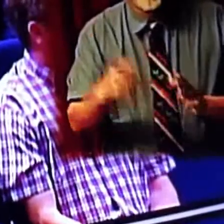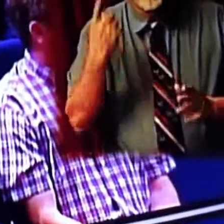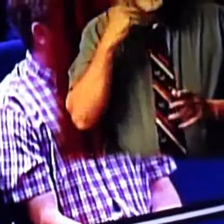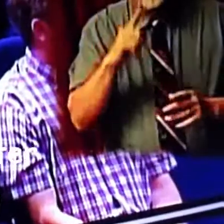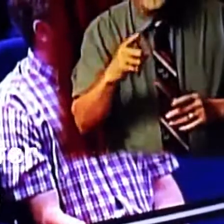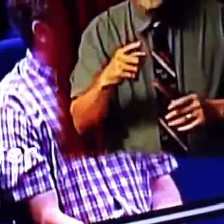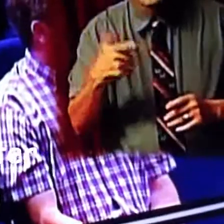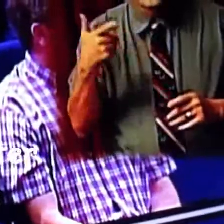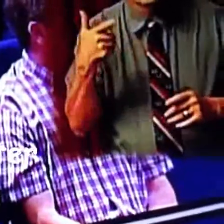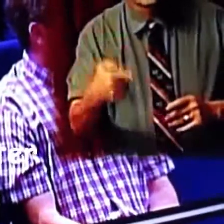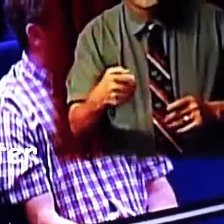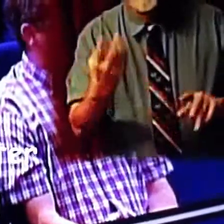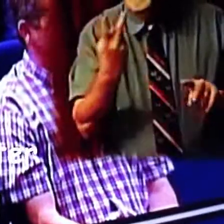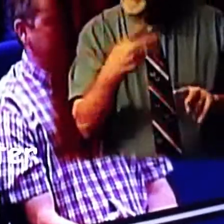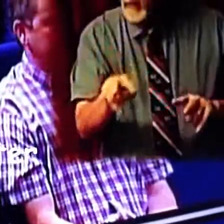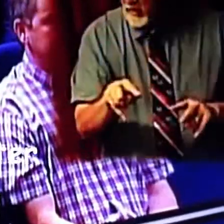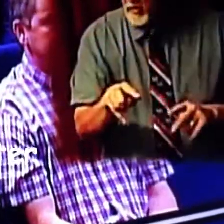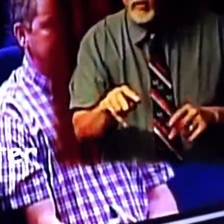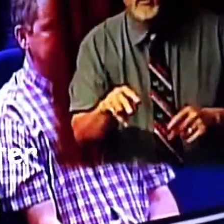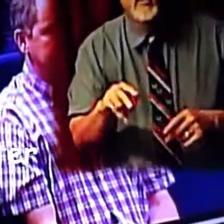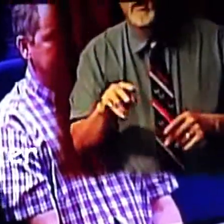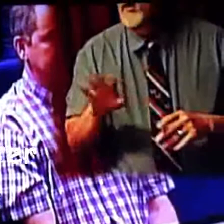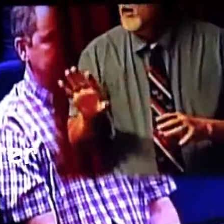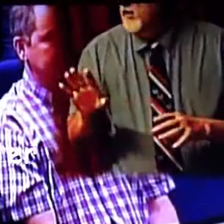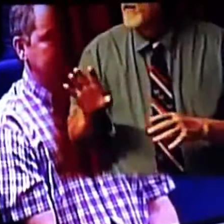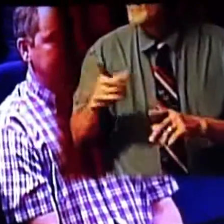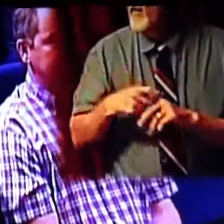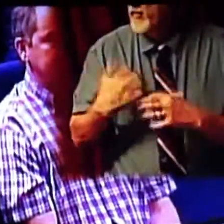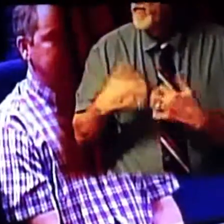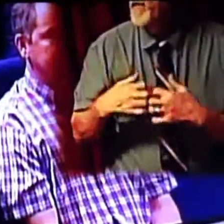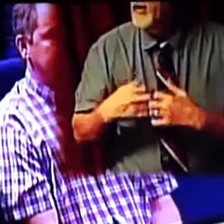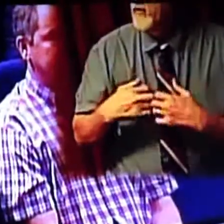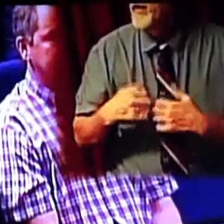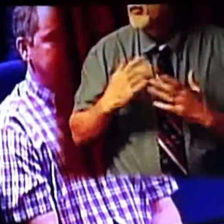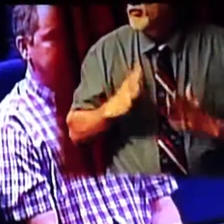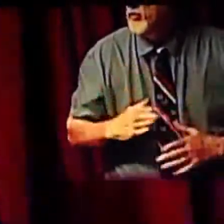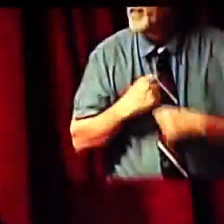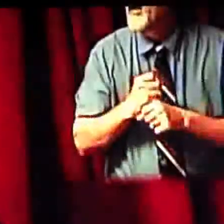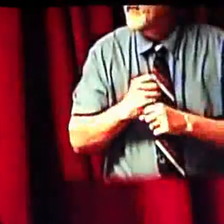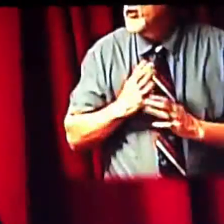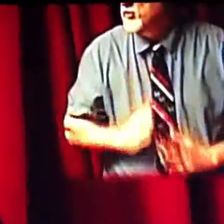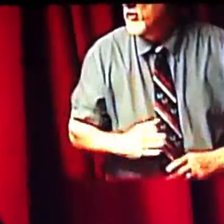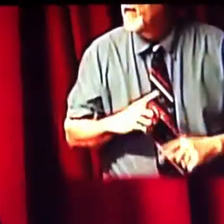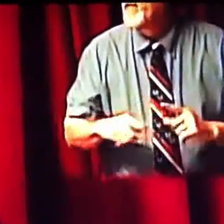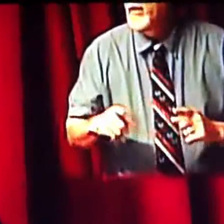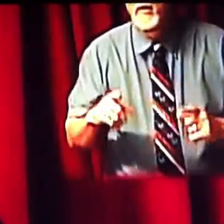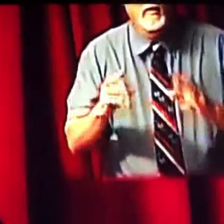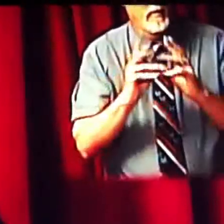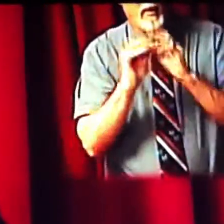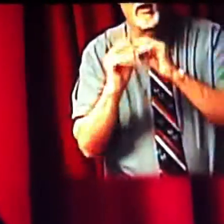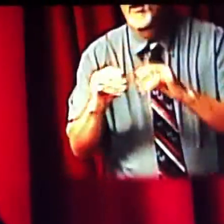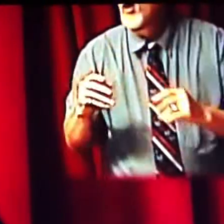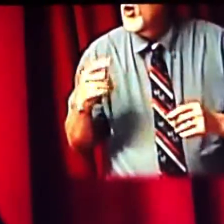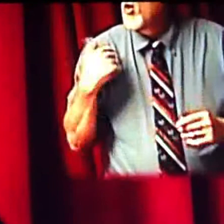shot spotters is now being maintained by the manufacturer. know. But we just amended the bid to include